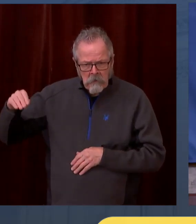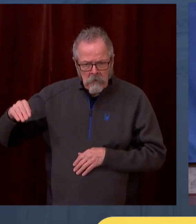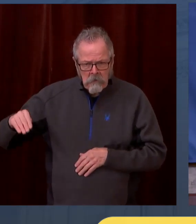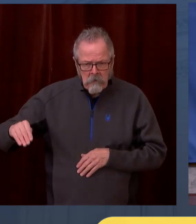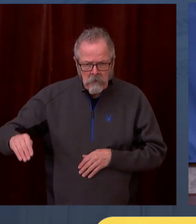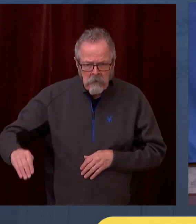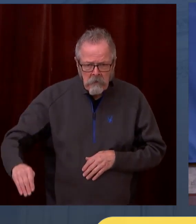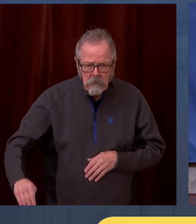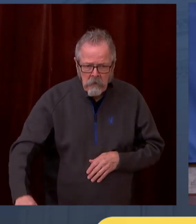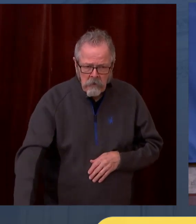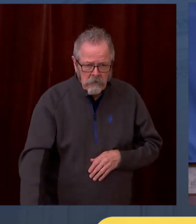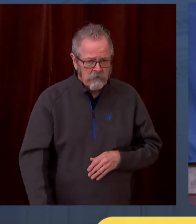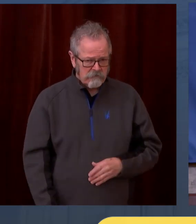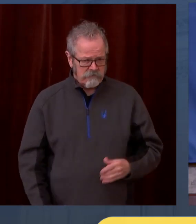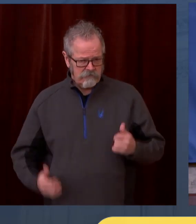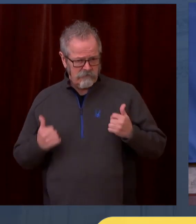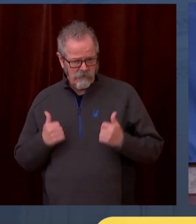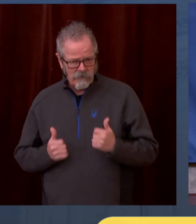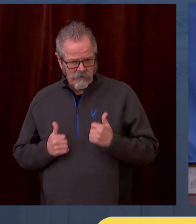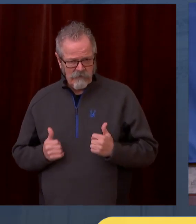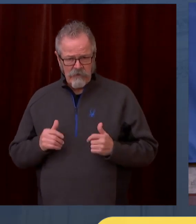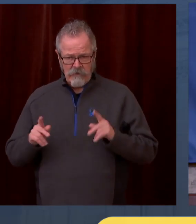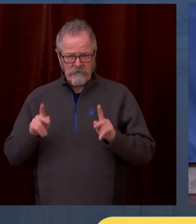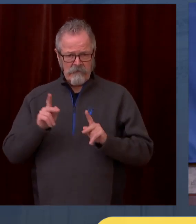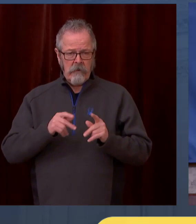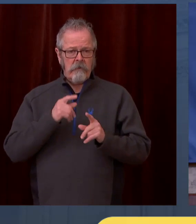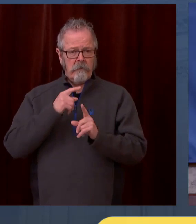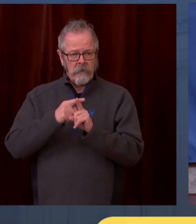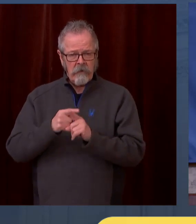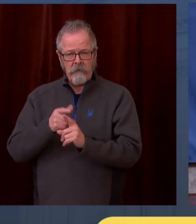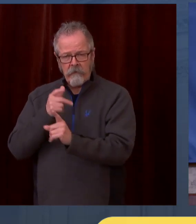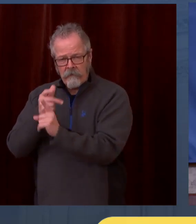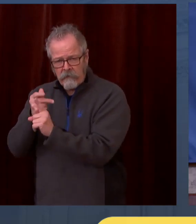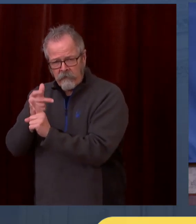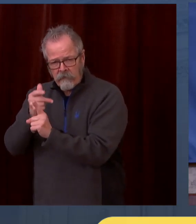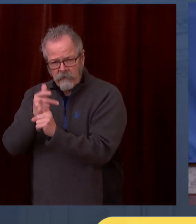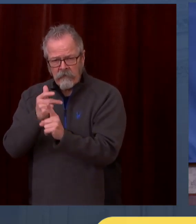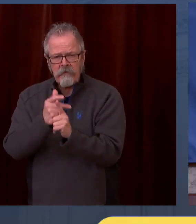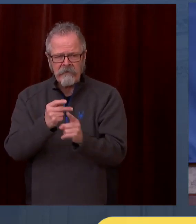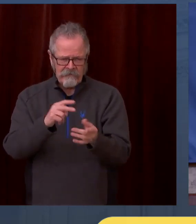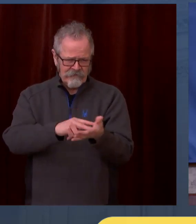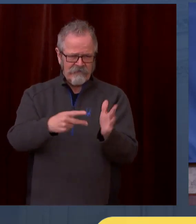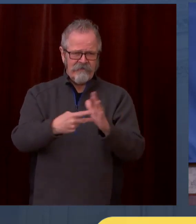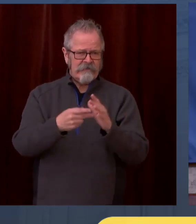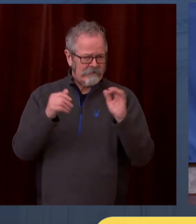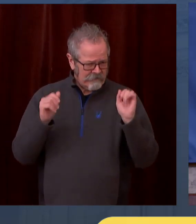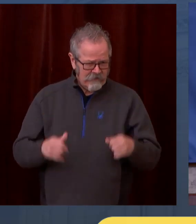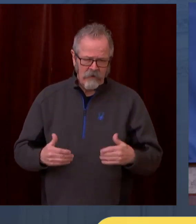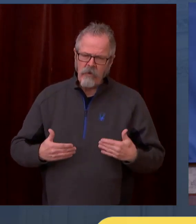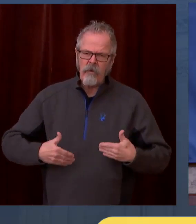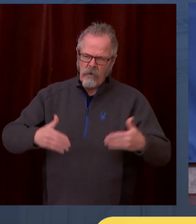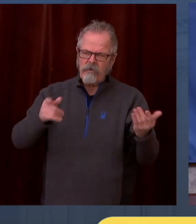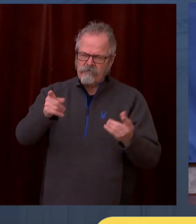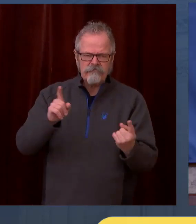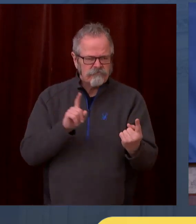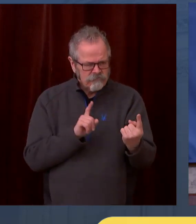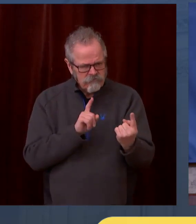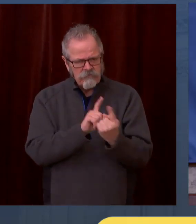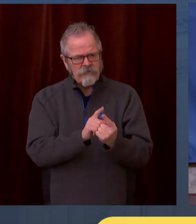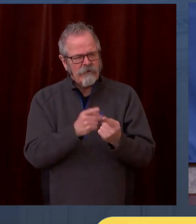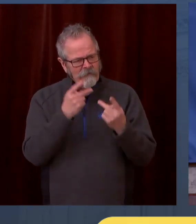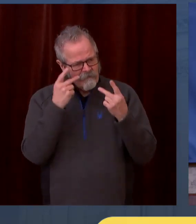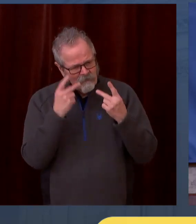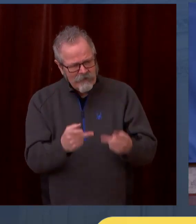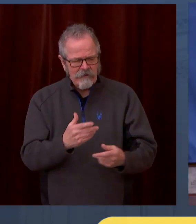vaccine to have these long awaited loving reunions in a physical way in an indoor way with our